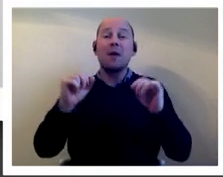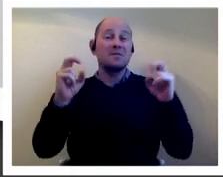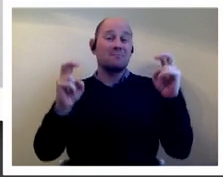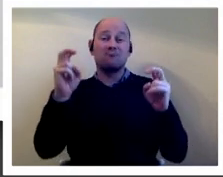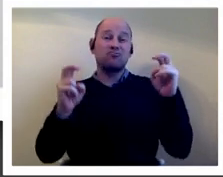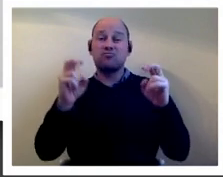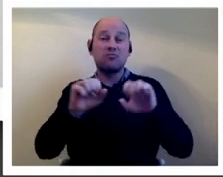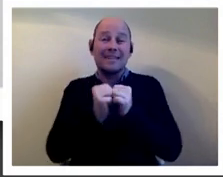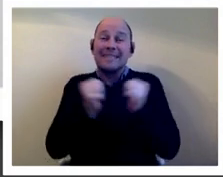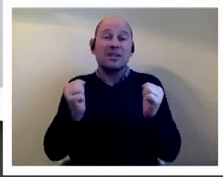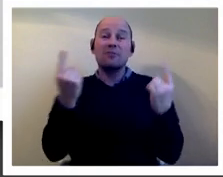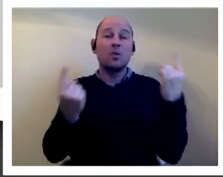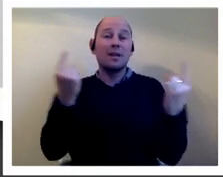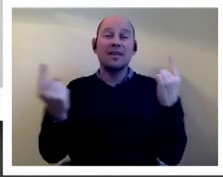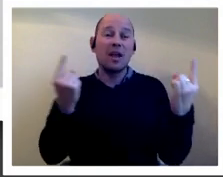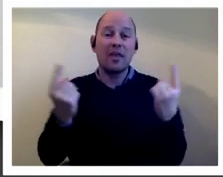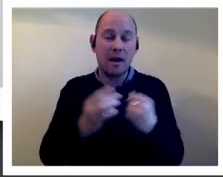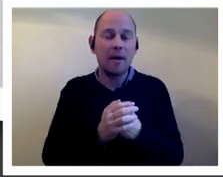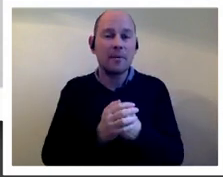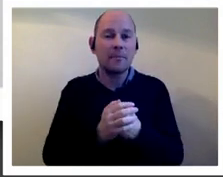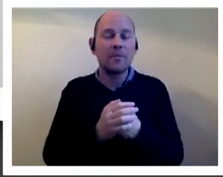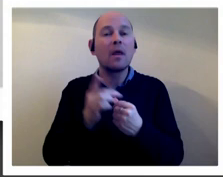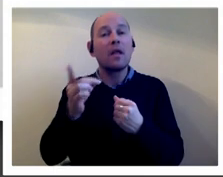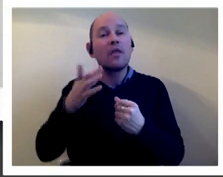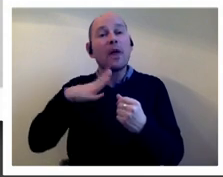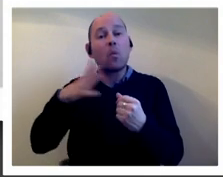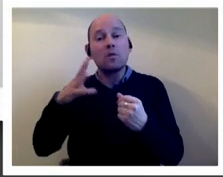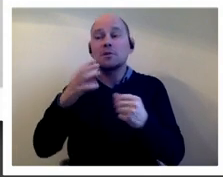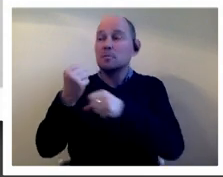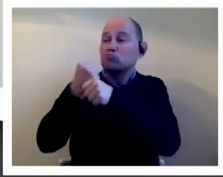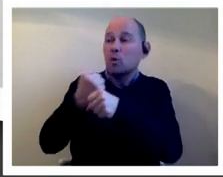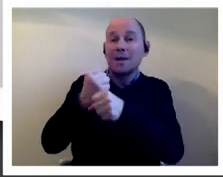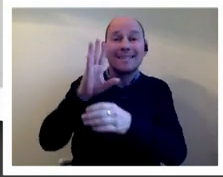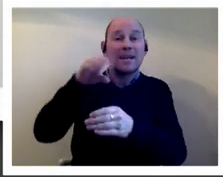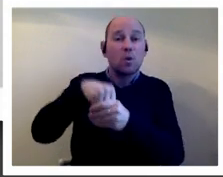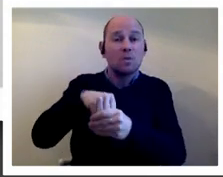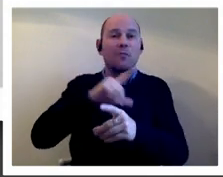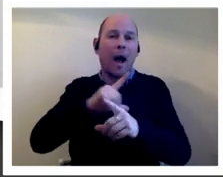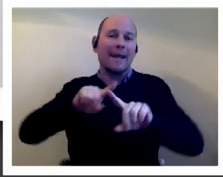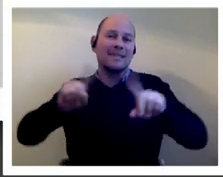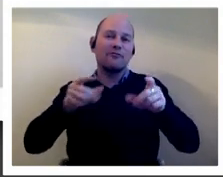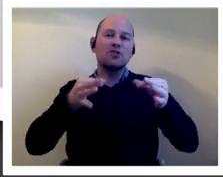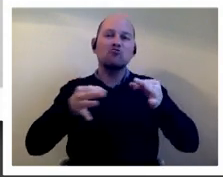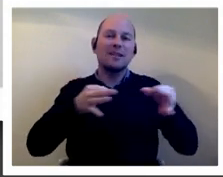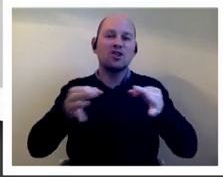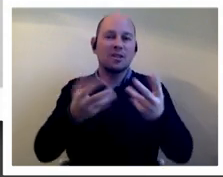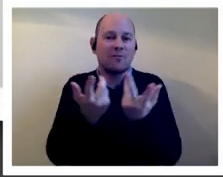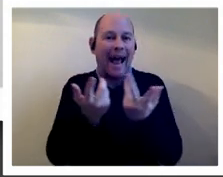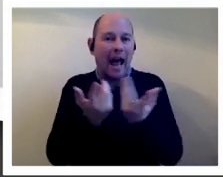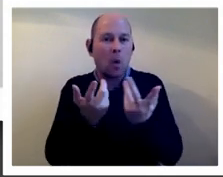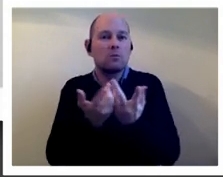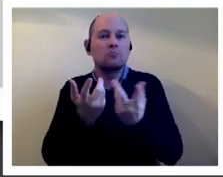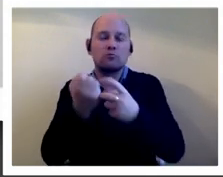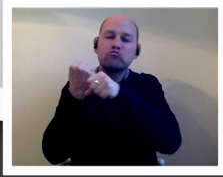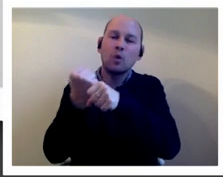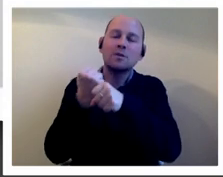think they made opportunities for protest a lot more inclusive because they offered such different strategies and i think it also made it quite more difficult for the other side